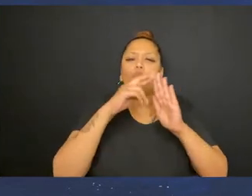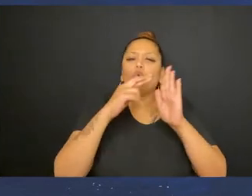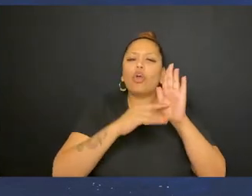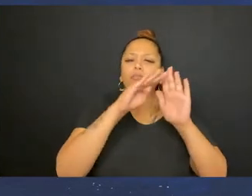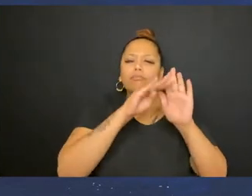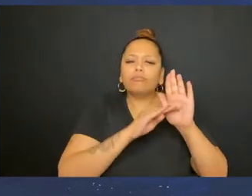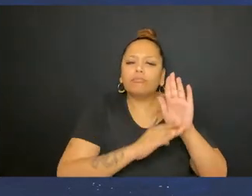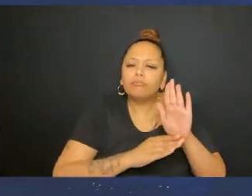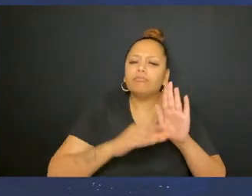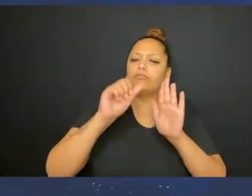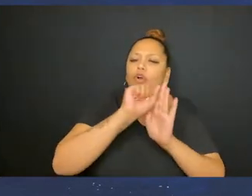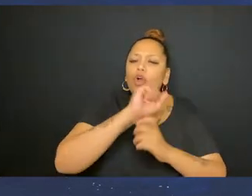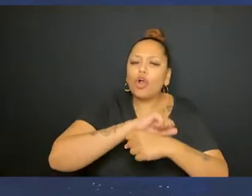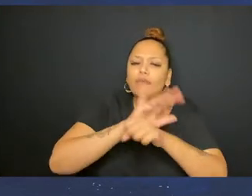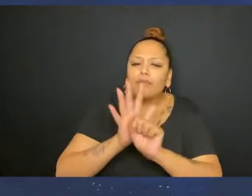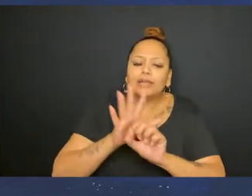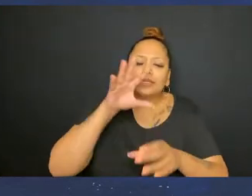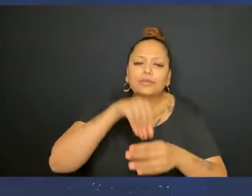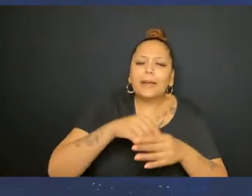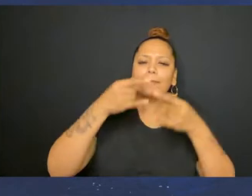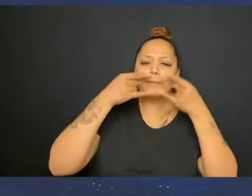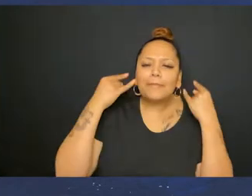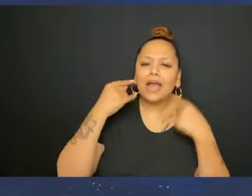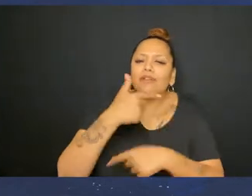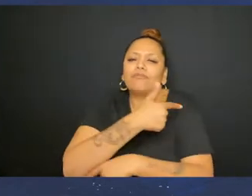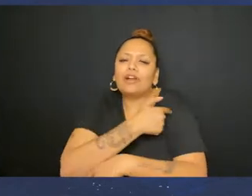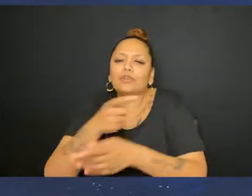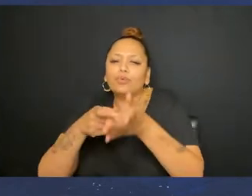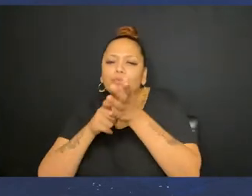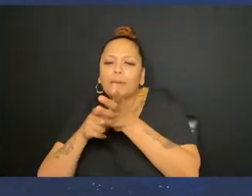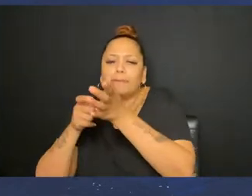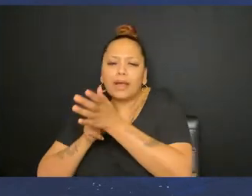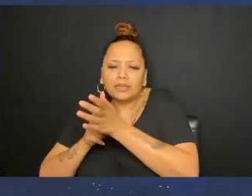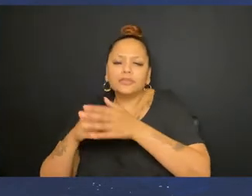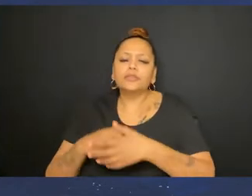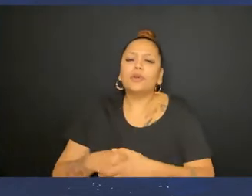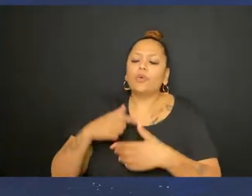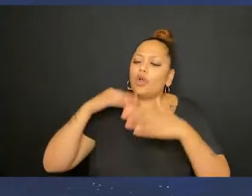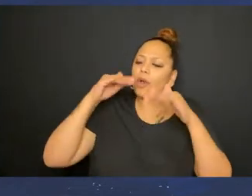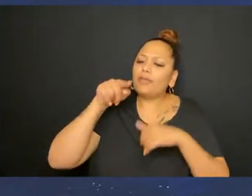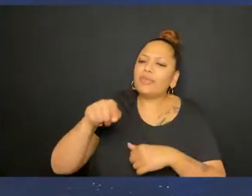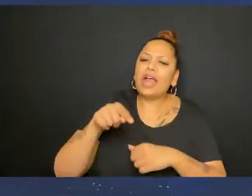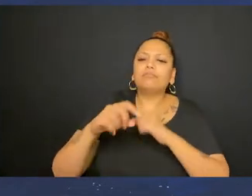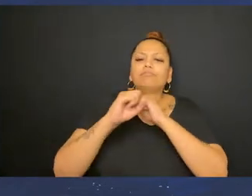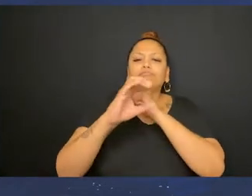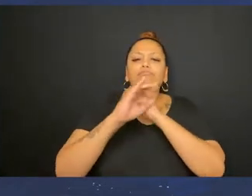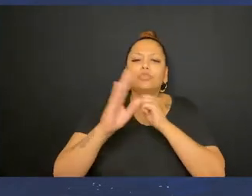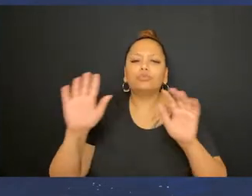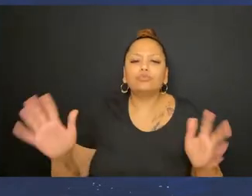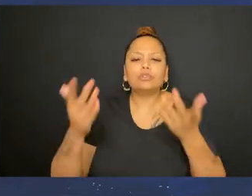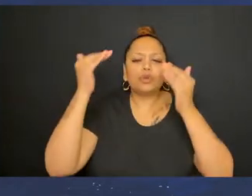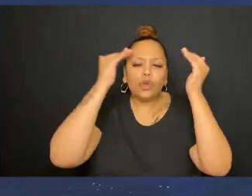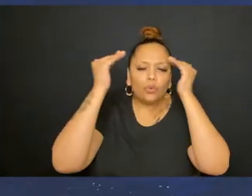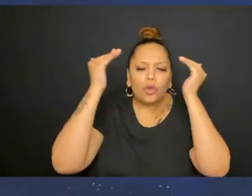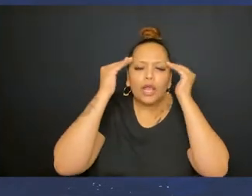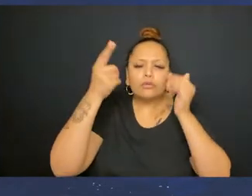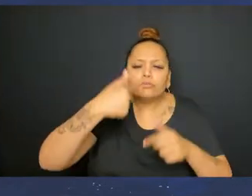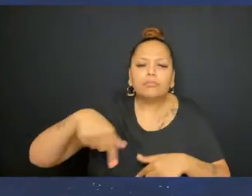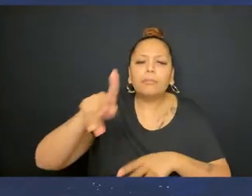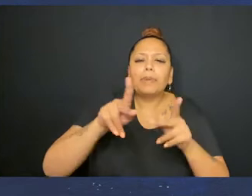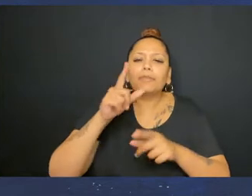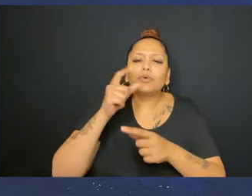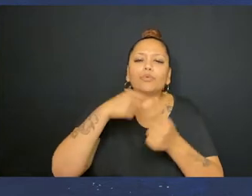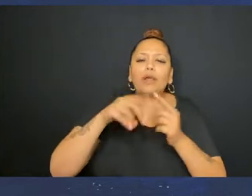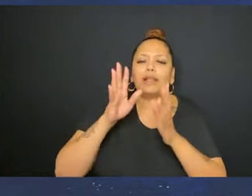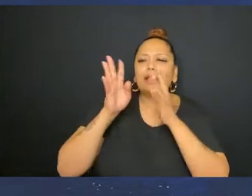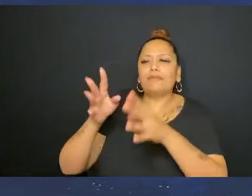of COVID-19 restrictions, including masks and vaccine mandates. We hope that this campaign will raise awareness around those who